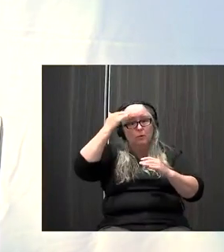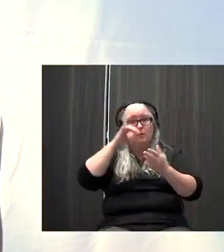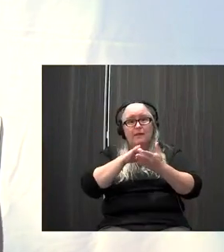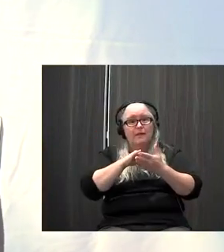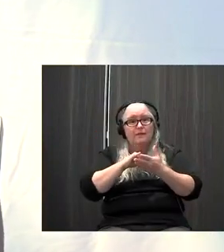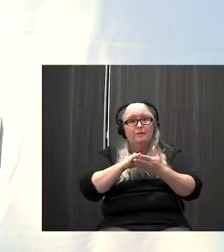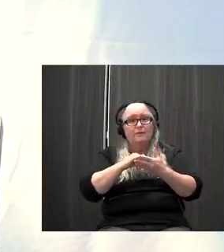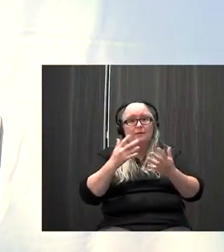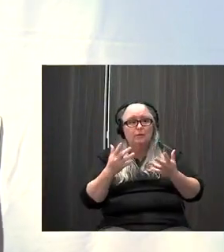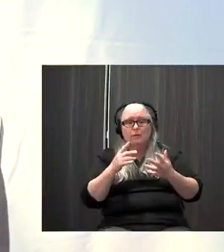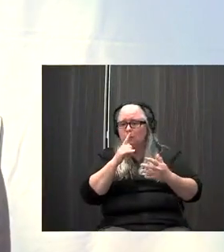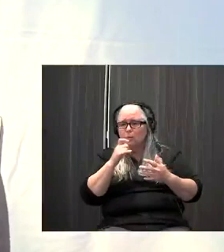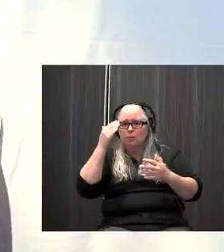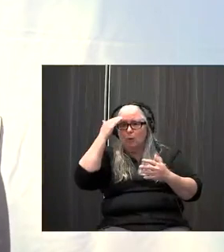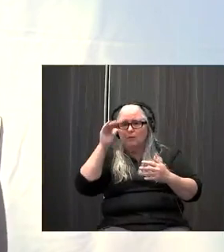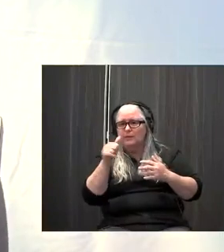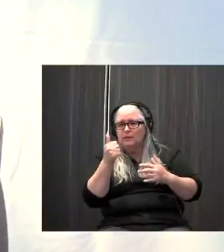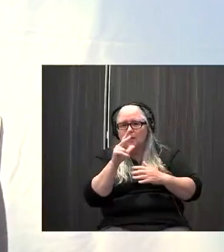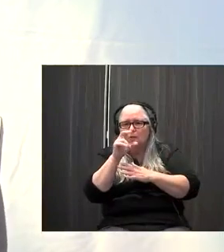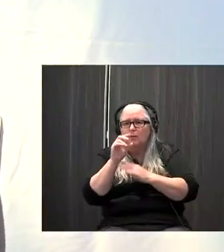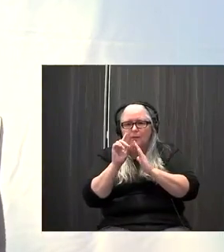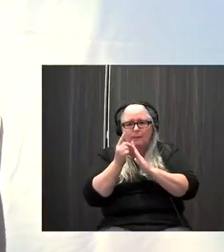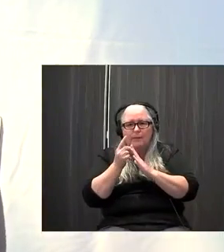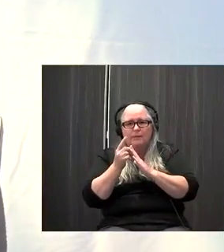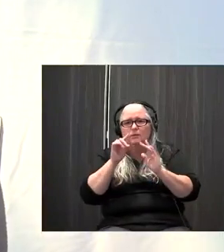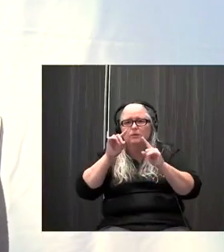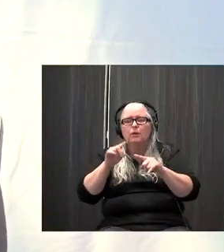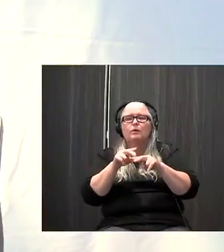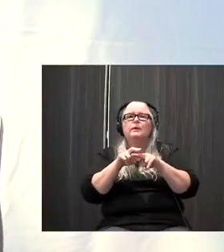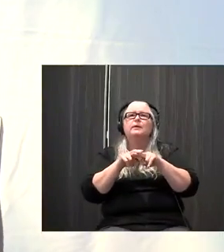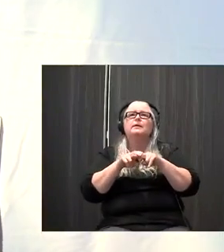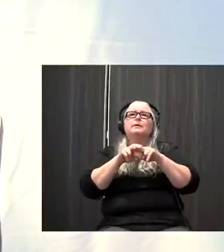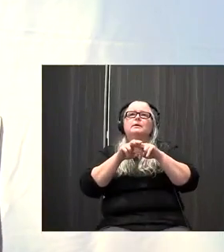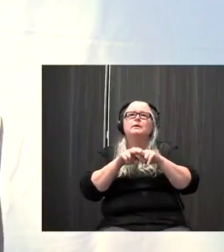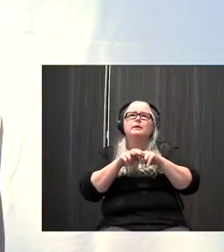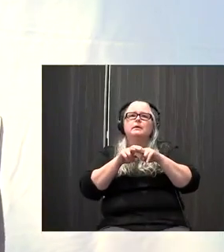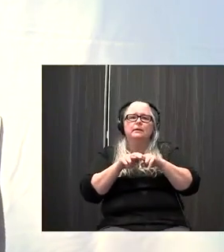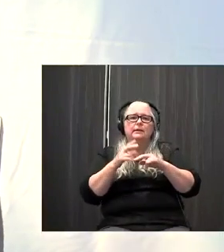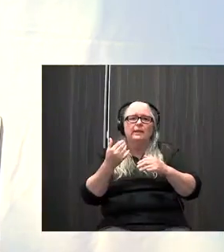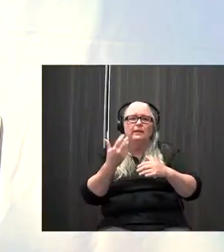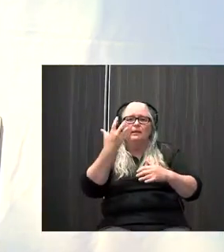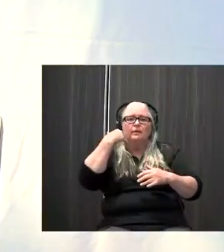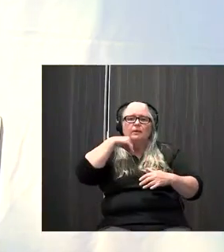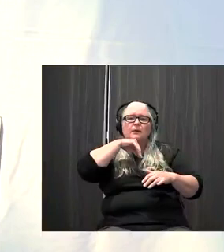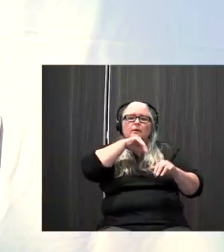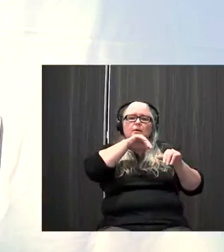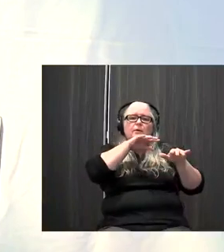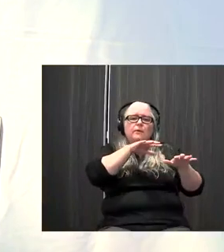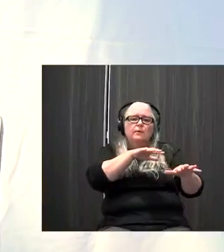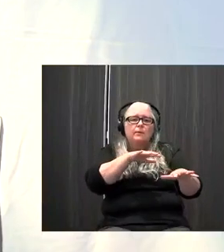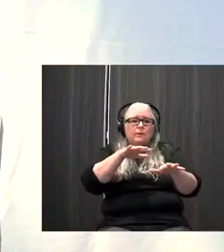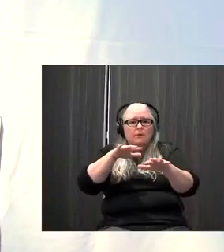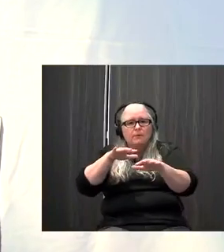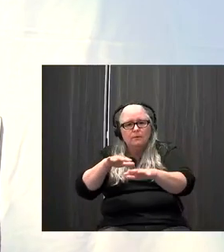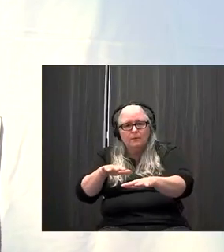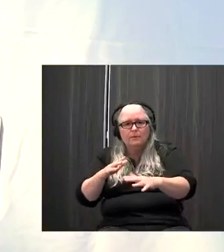of a sudden find, because who can find another 30 minutes in their day to go and sit and meditate? So people like inhale, double exhale. People like being able to have